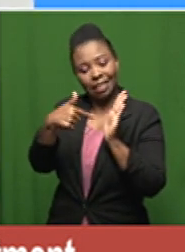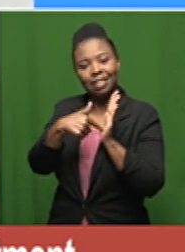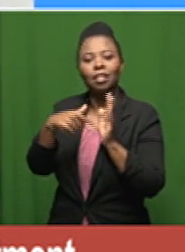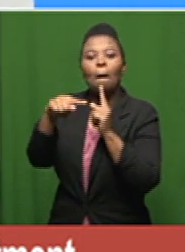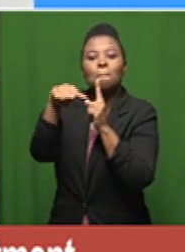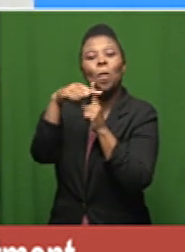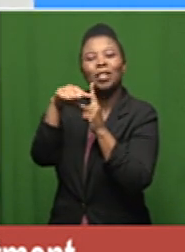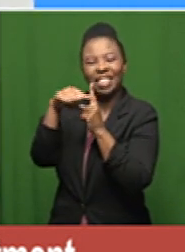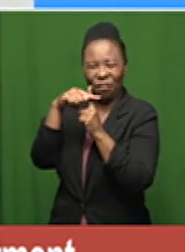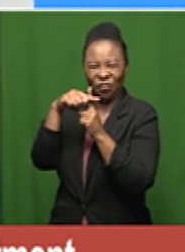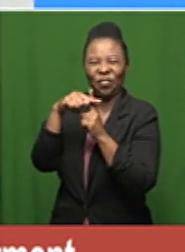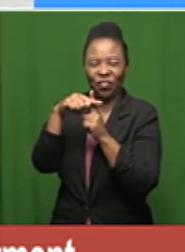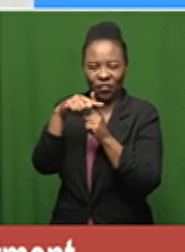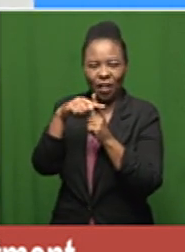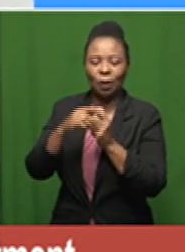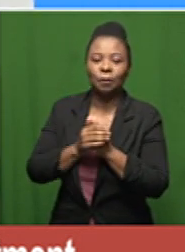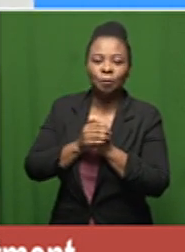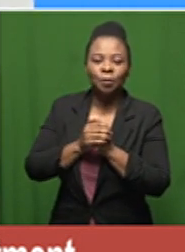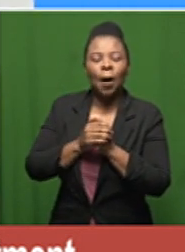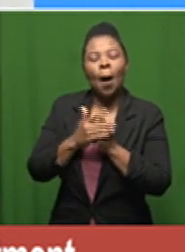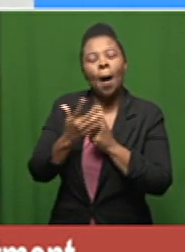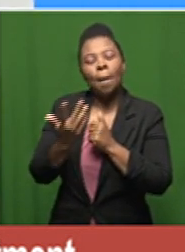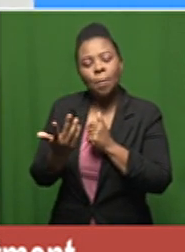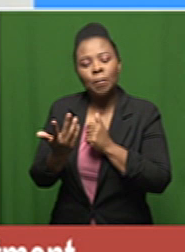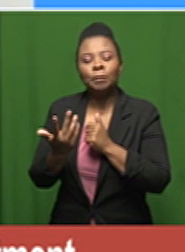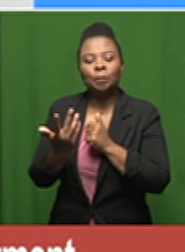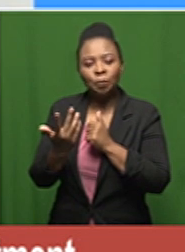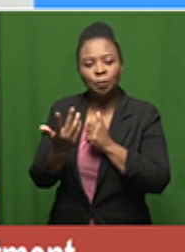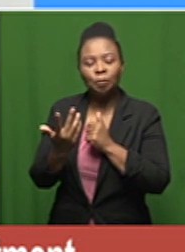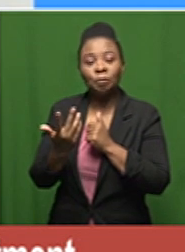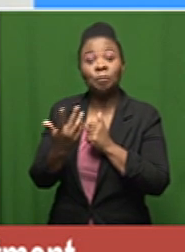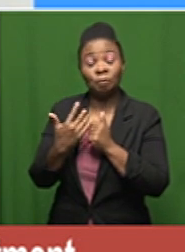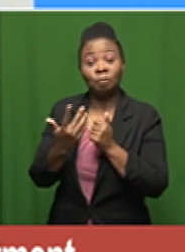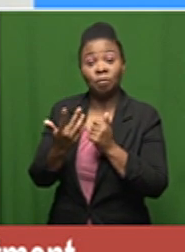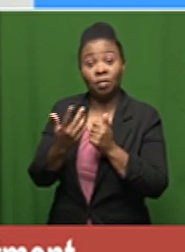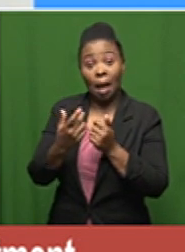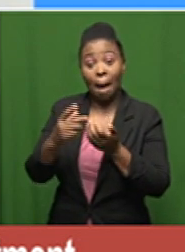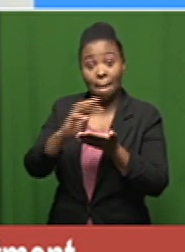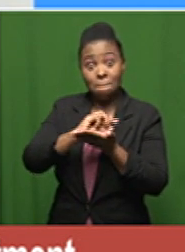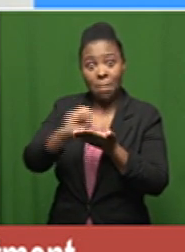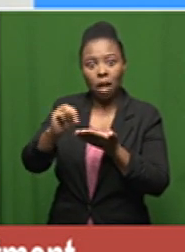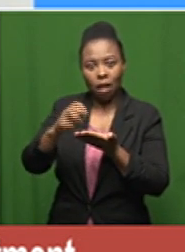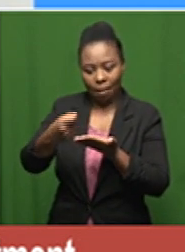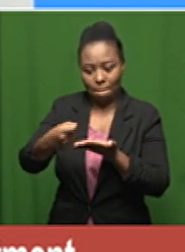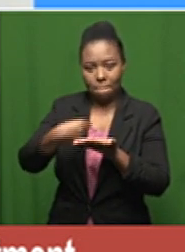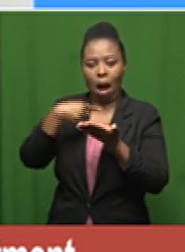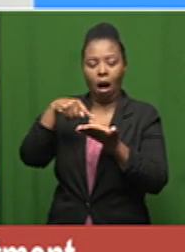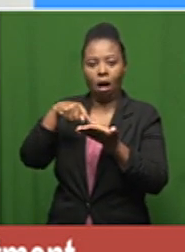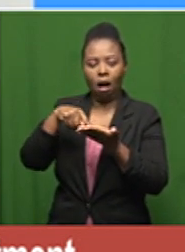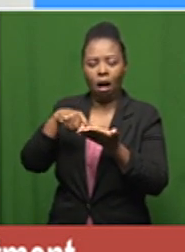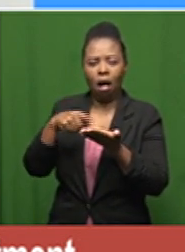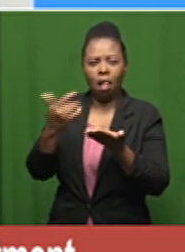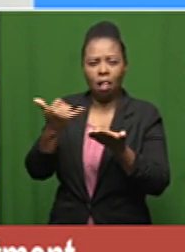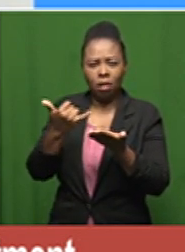um when you get that message i had a very kind